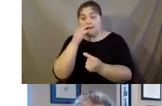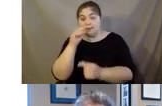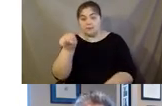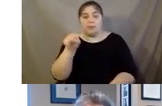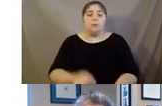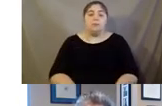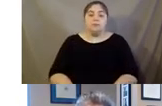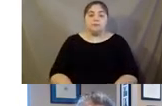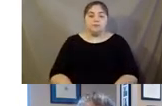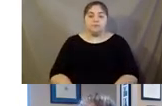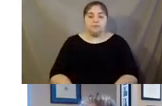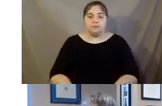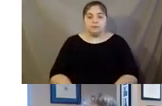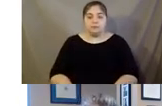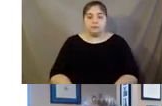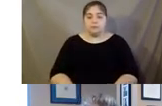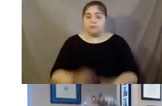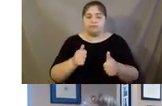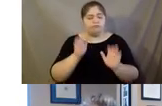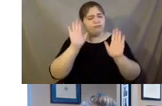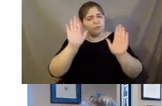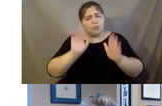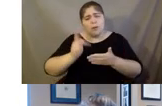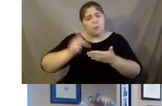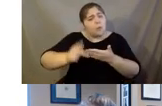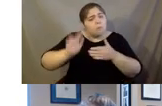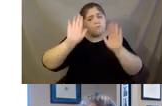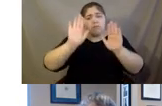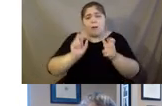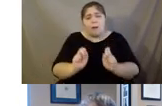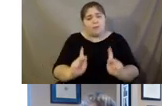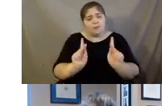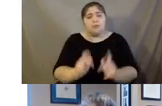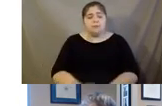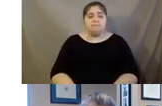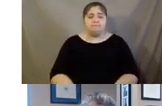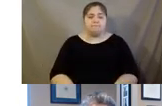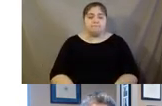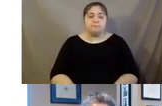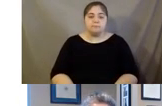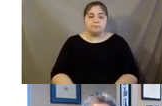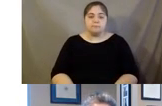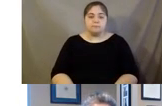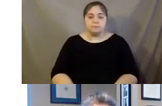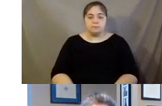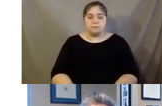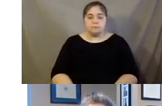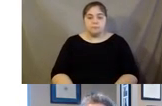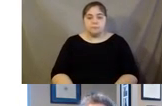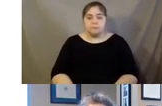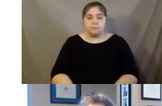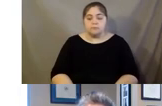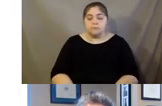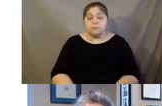it's a really great program and opportunity to give back. Next slide. Before you move on, just,